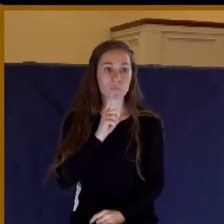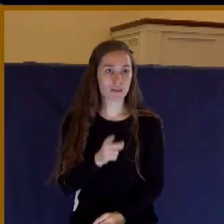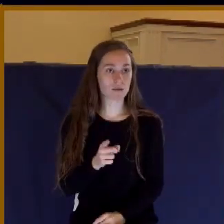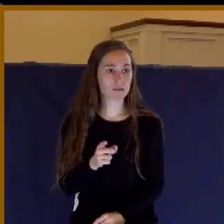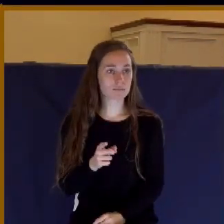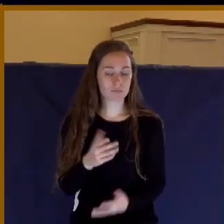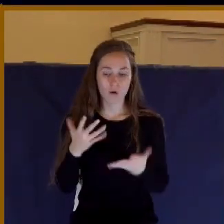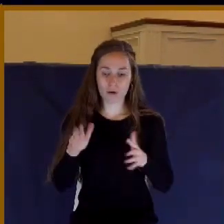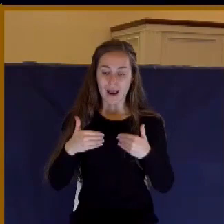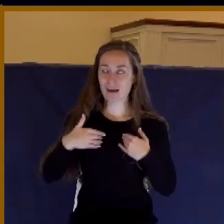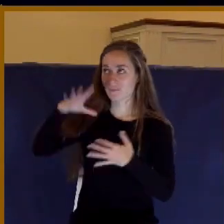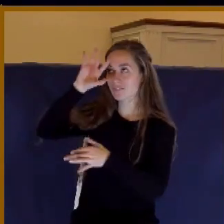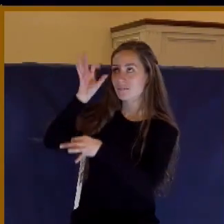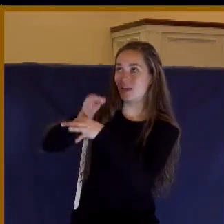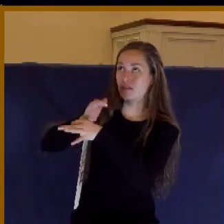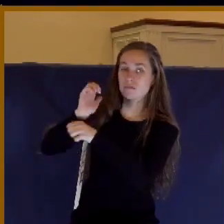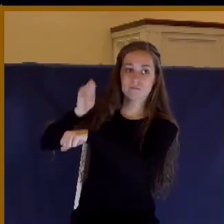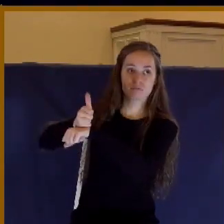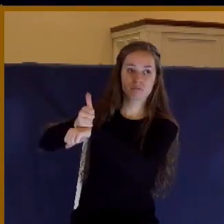finished work.